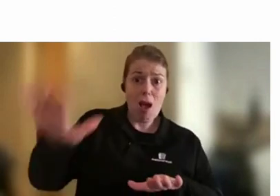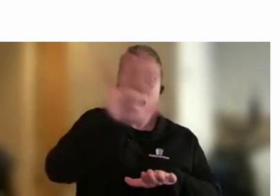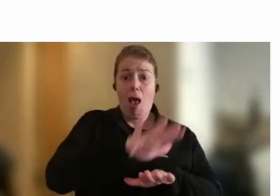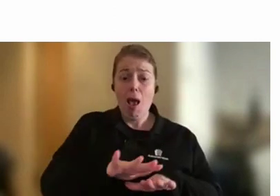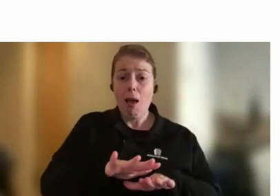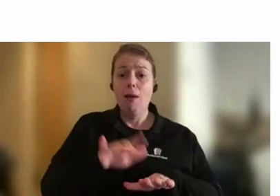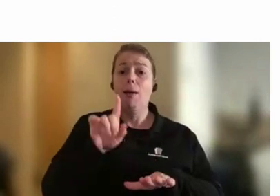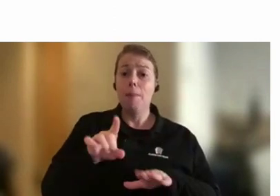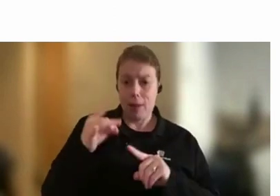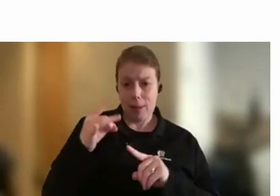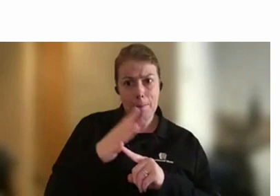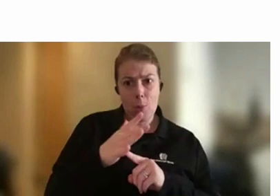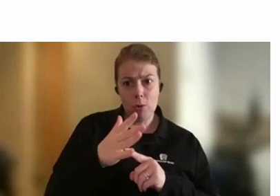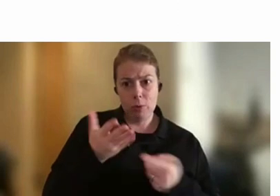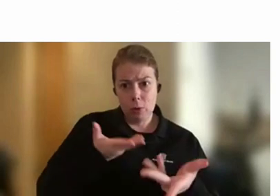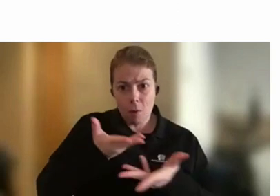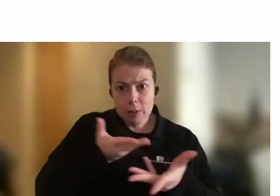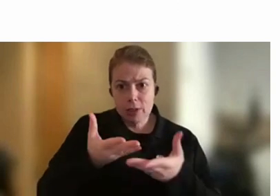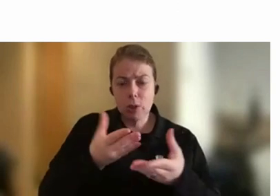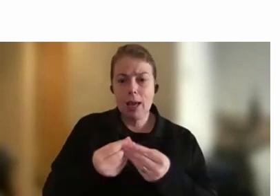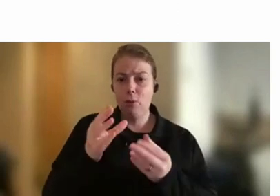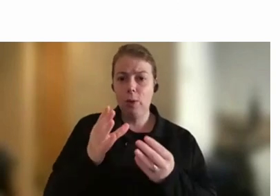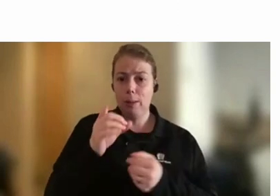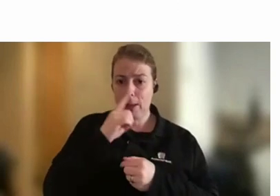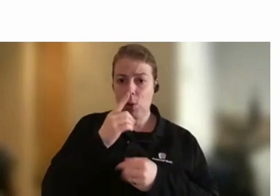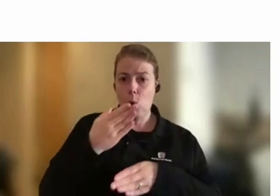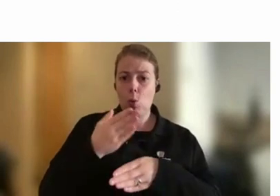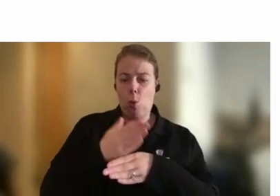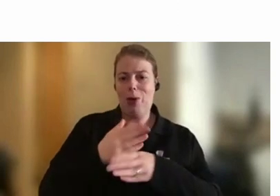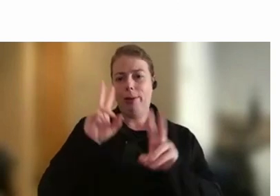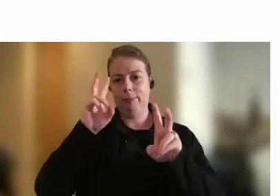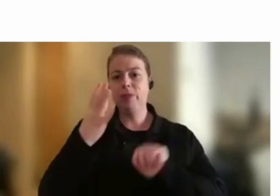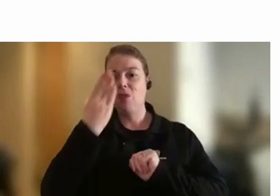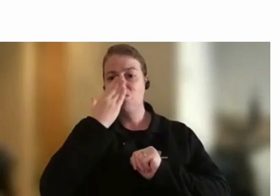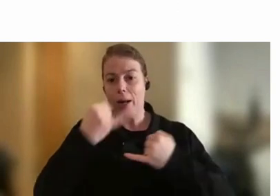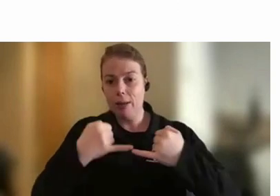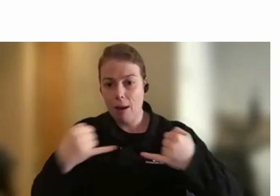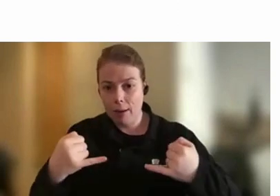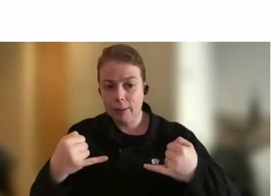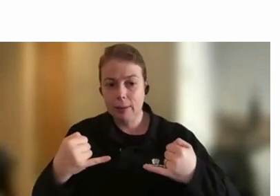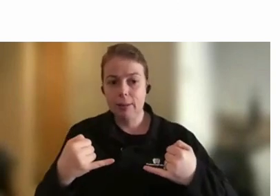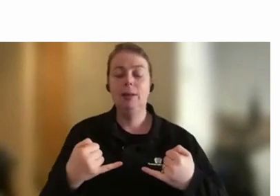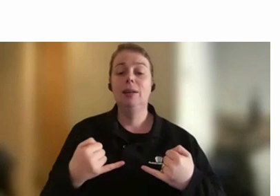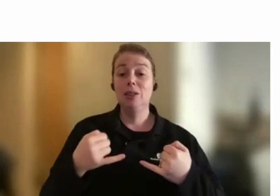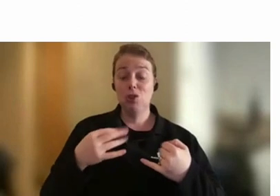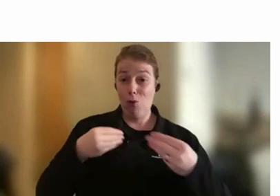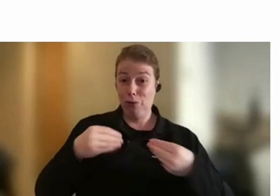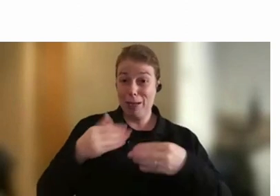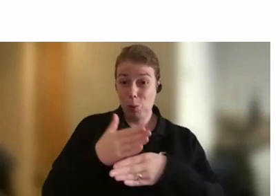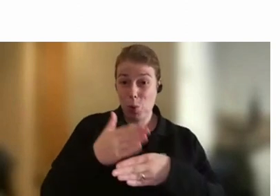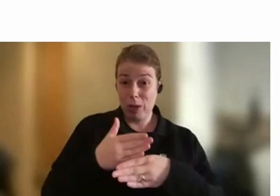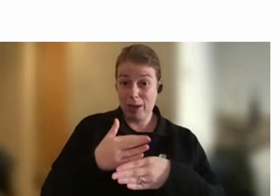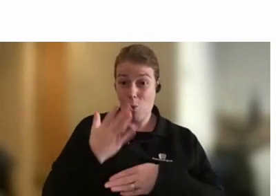conversation to have with our frontline because we spend a lot of time talking about flexible working. For a lot of our frontline, they don't have that opportunity.